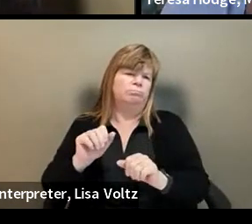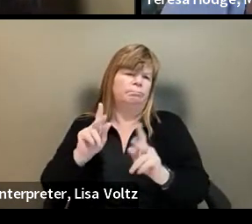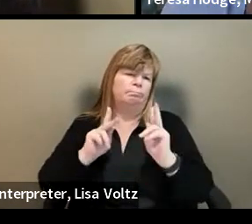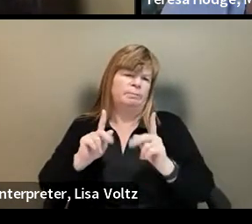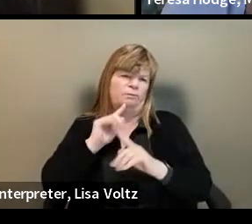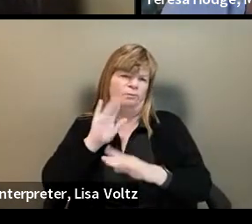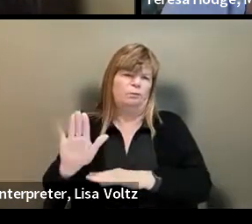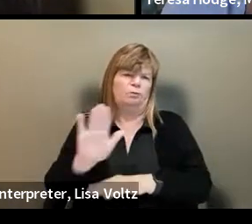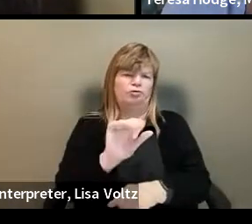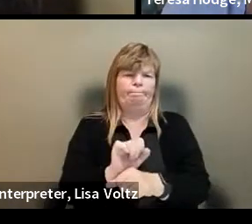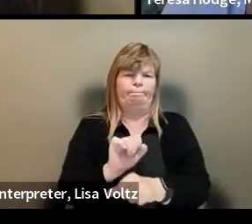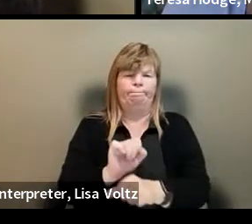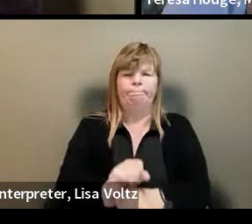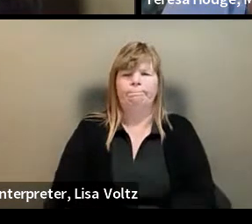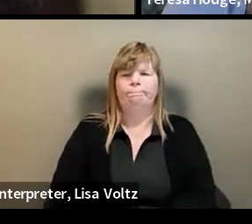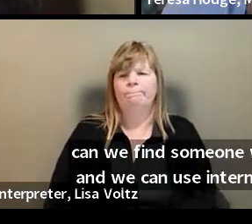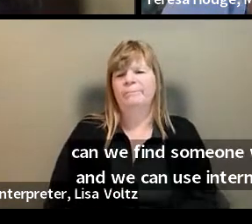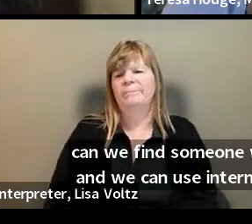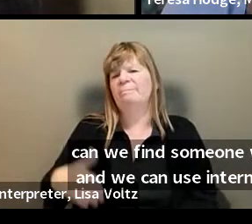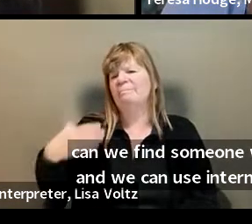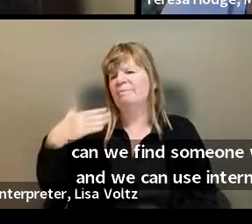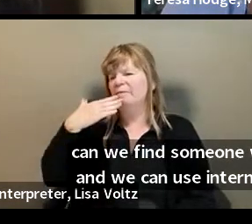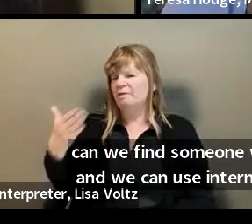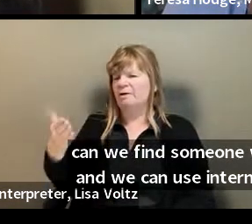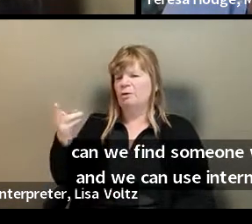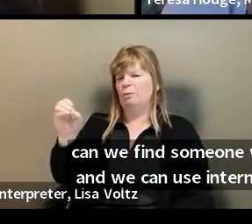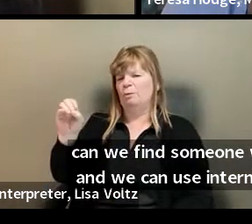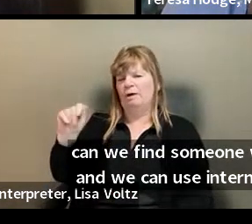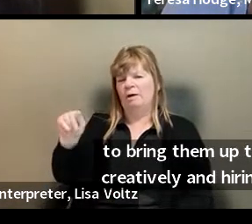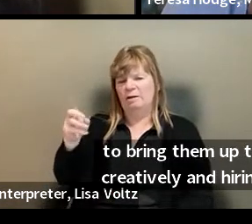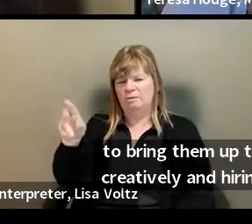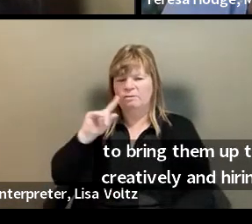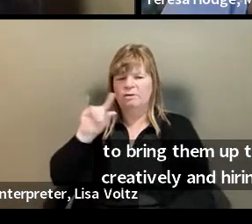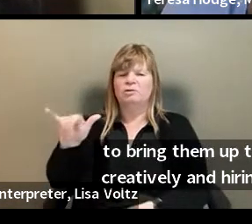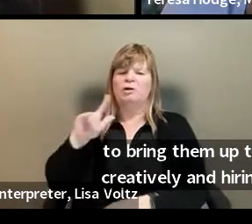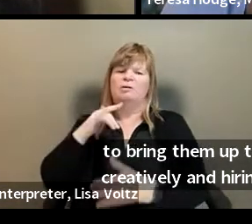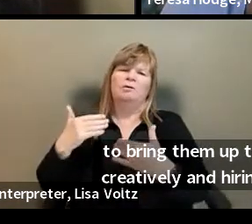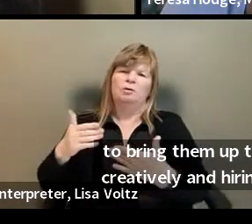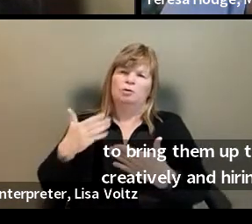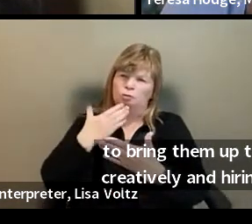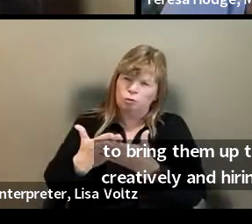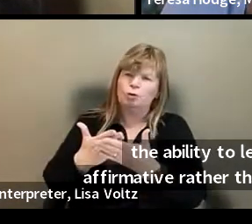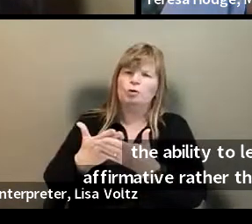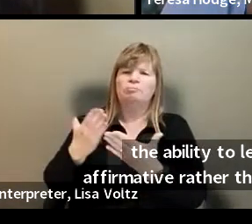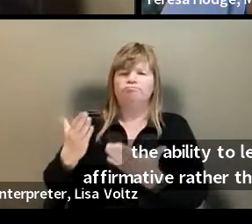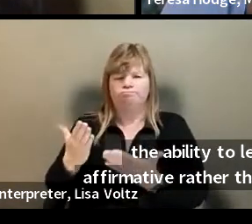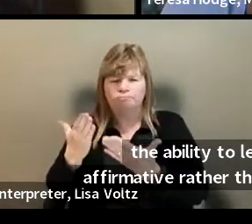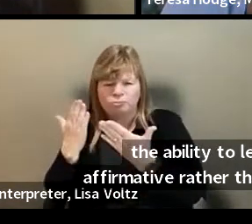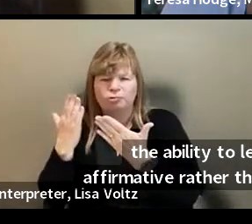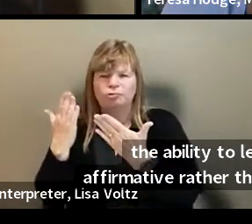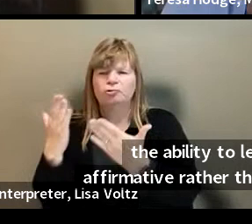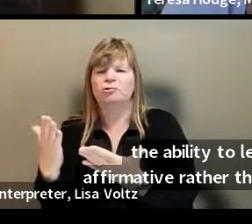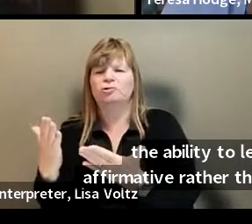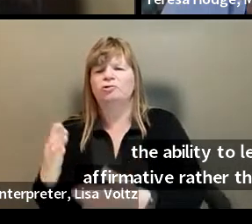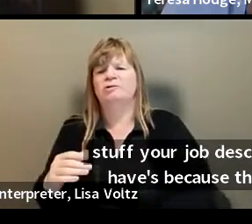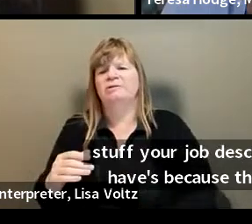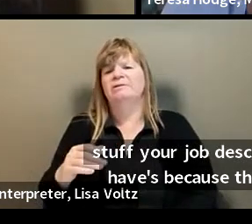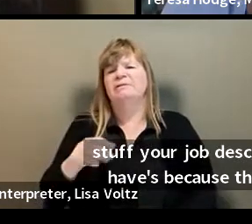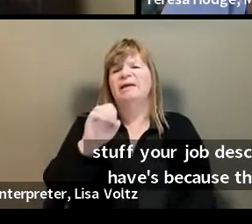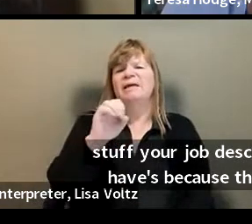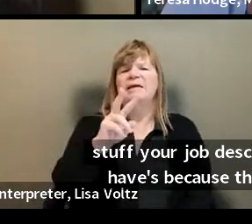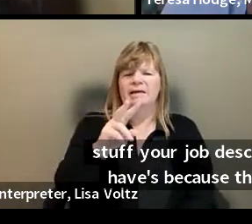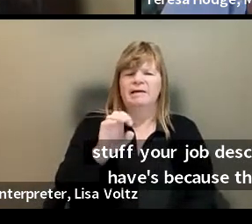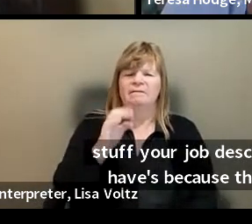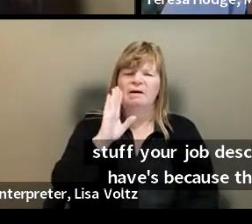Well, thanks so much, Heather. Um, I think those are really helpful, uh, concrete suggestions. Eve, um, I know you have many